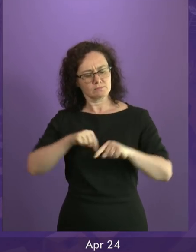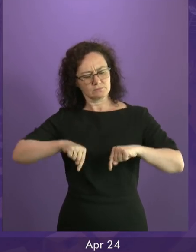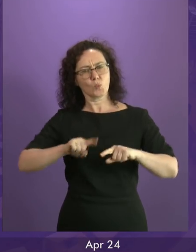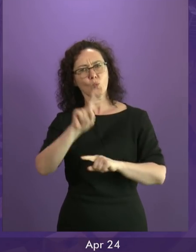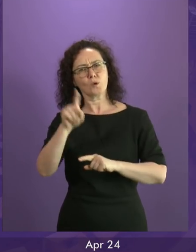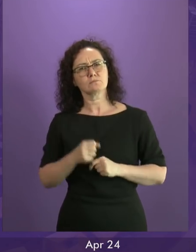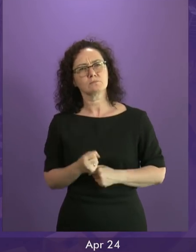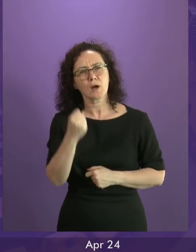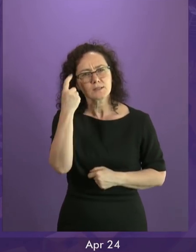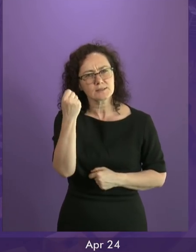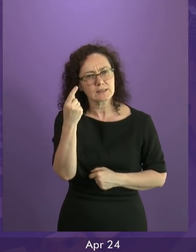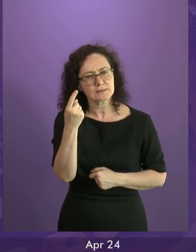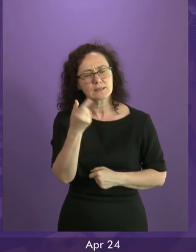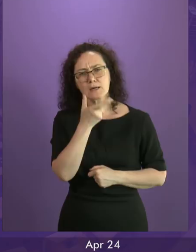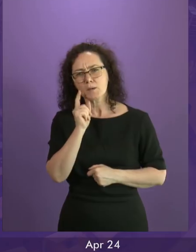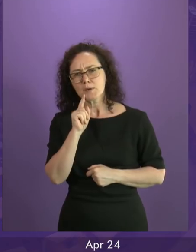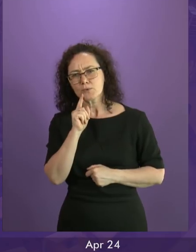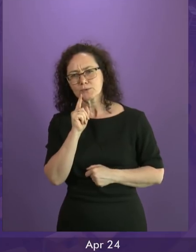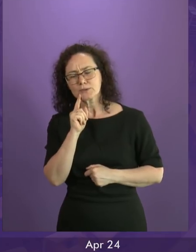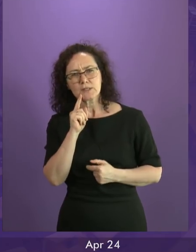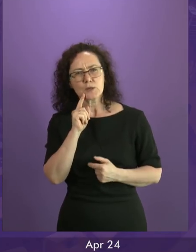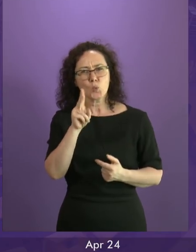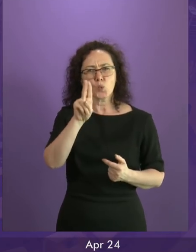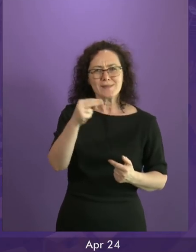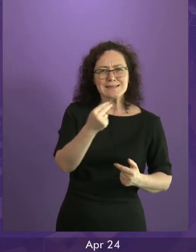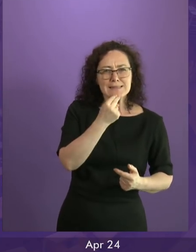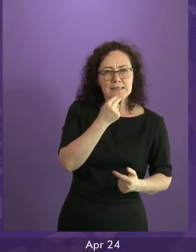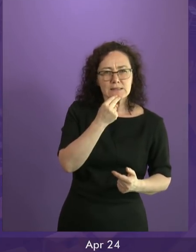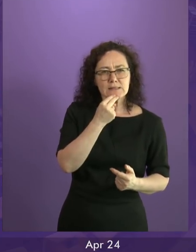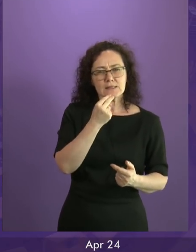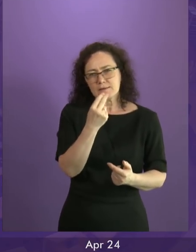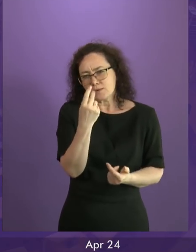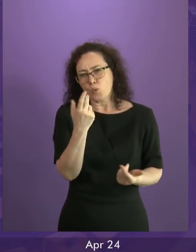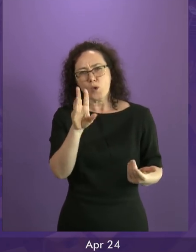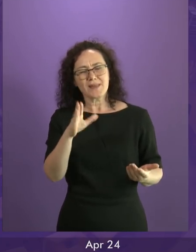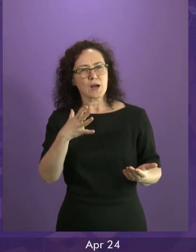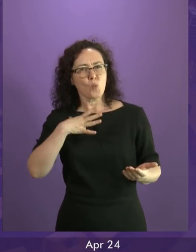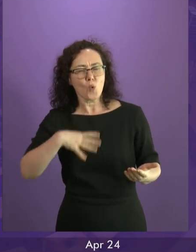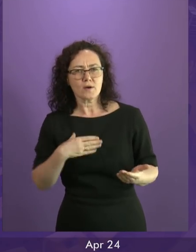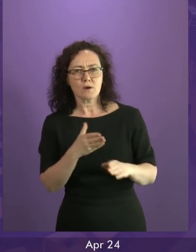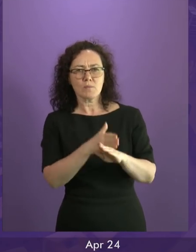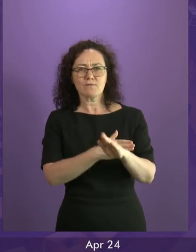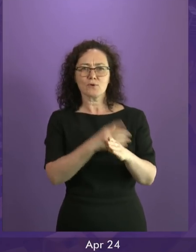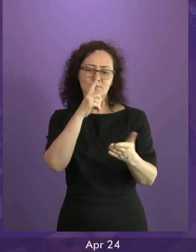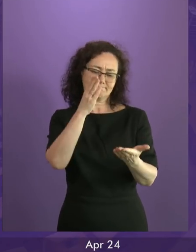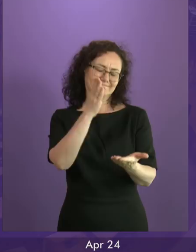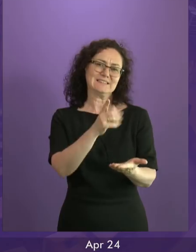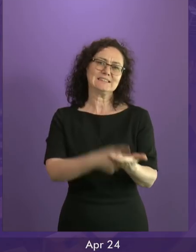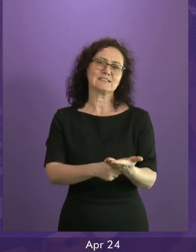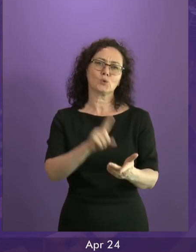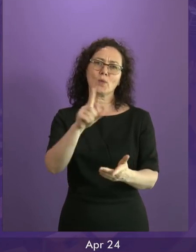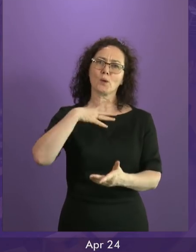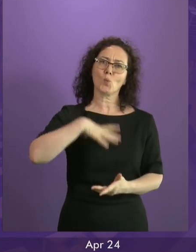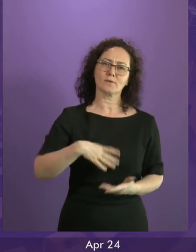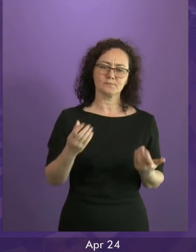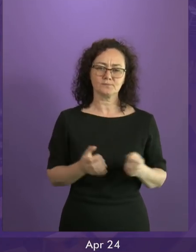that people want to have to make truly informed choices about the future of the country and also to lay a foundation so that whatever